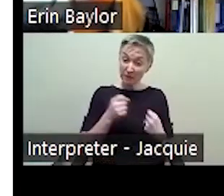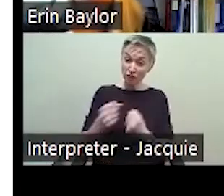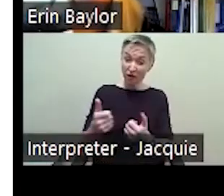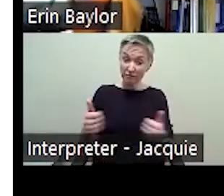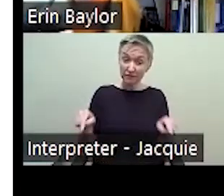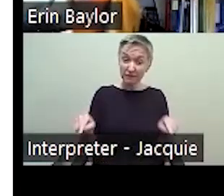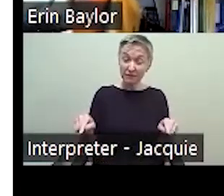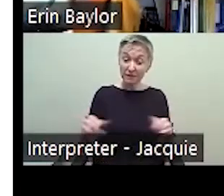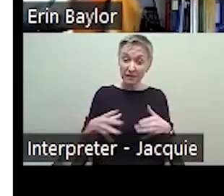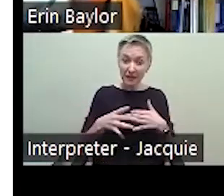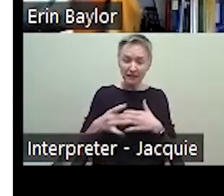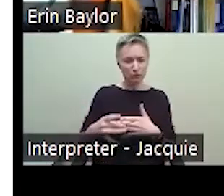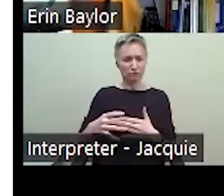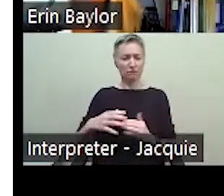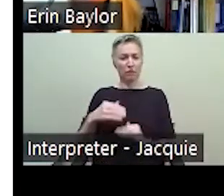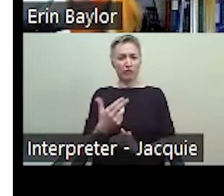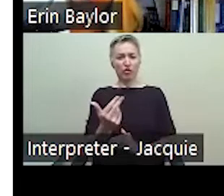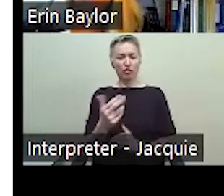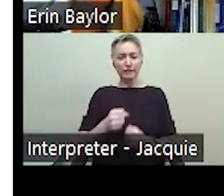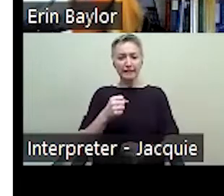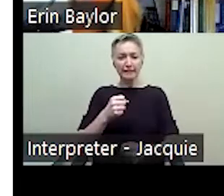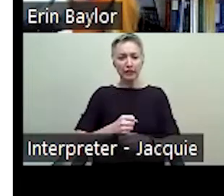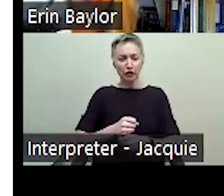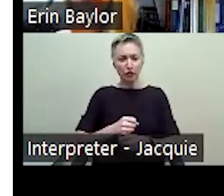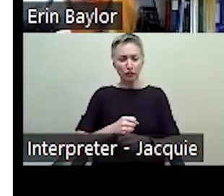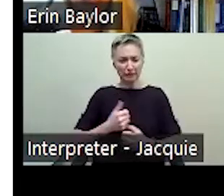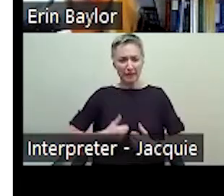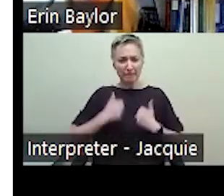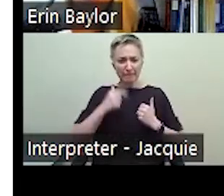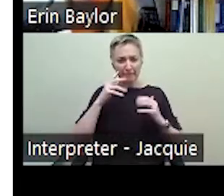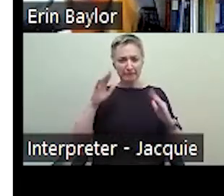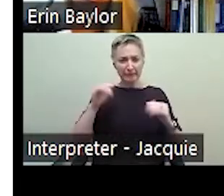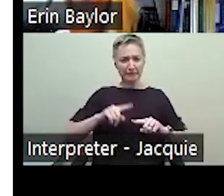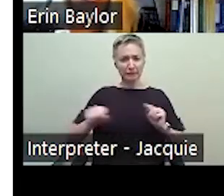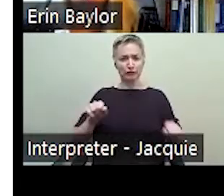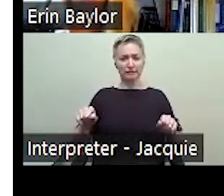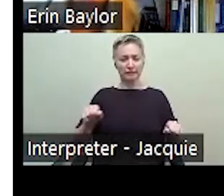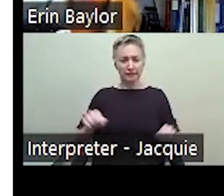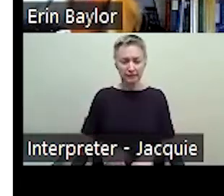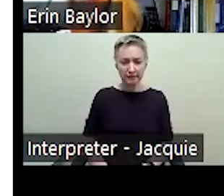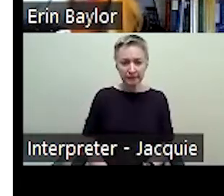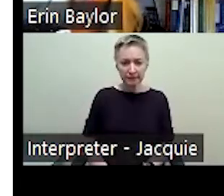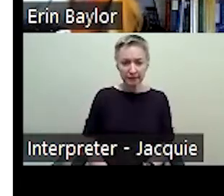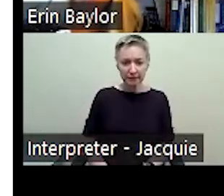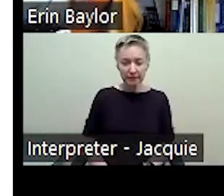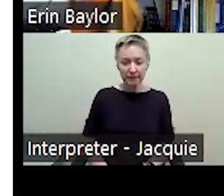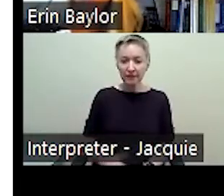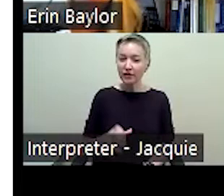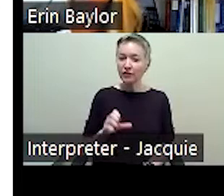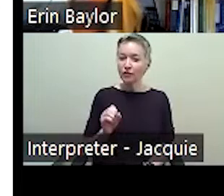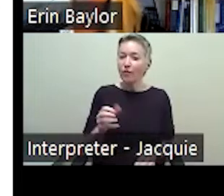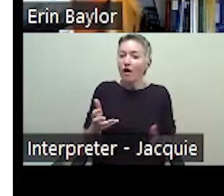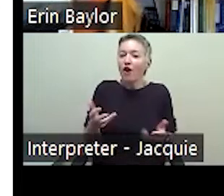13 years less in life expectancy. So students were already